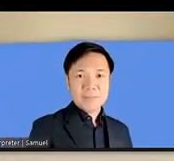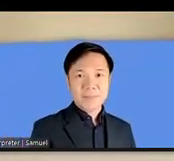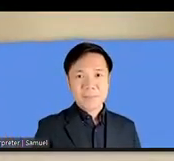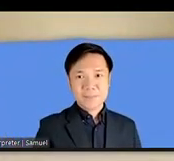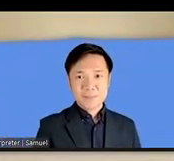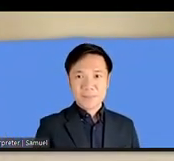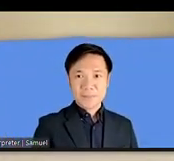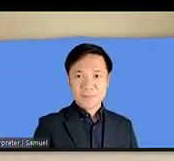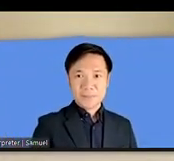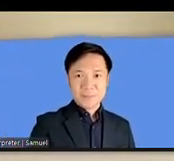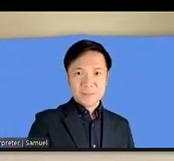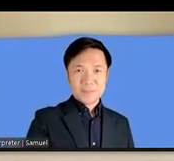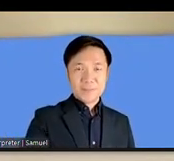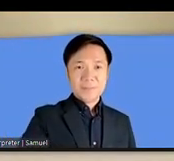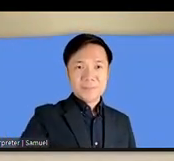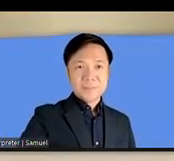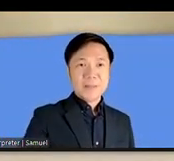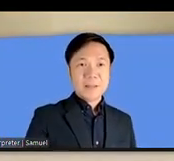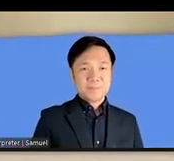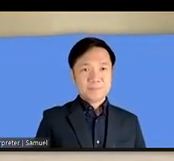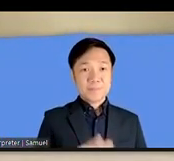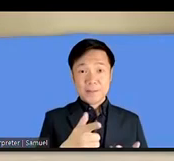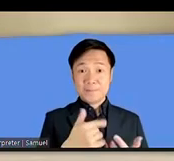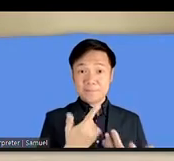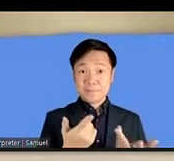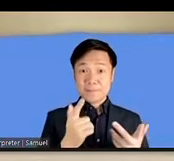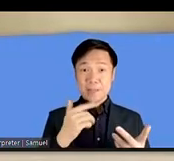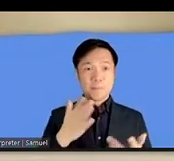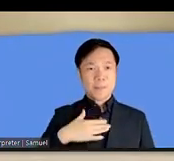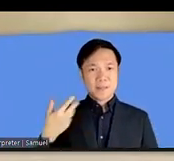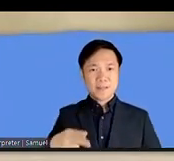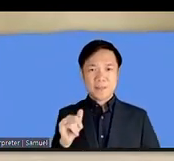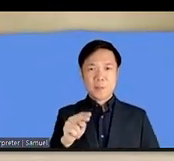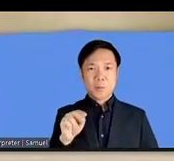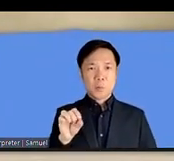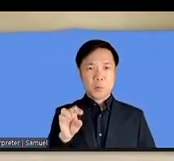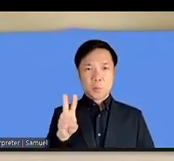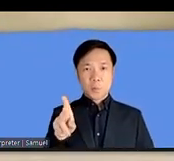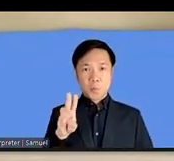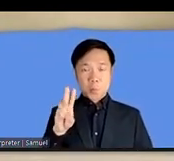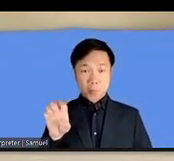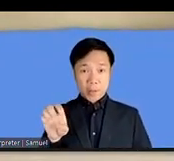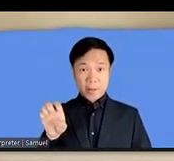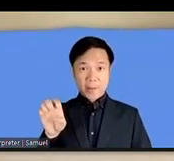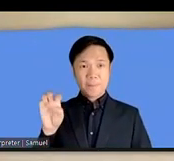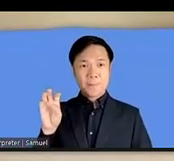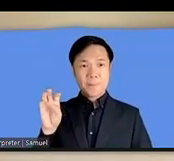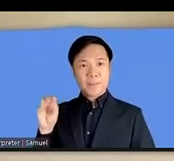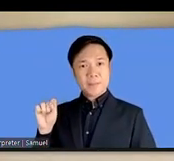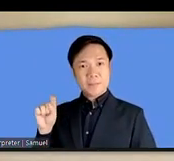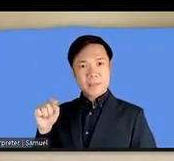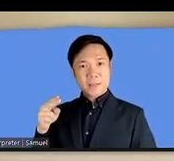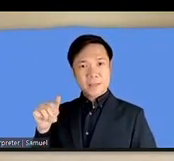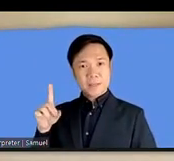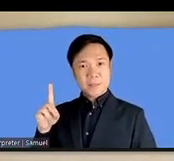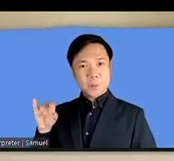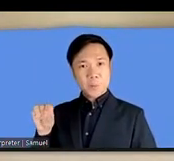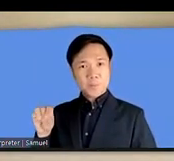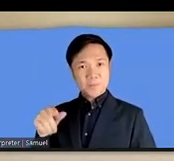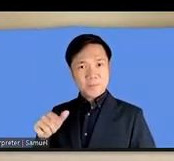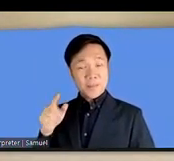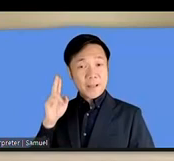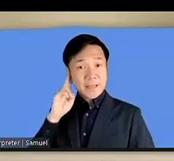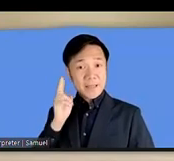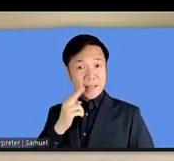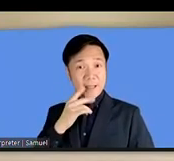hello hello my name is inoway masahiro inoway i'm deaf so i'm using